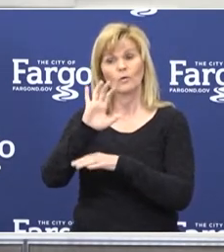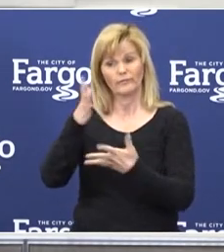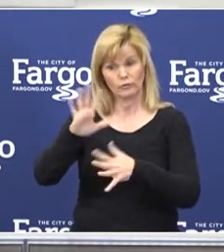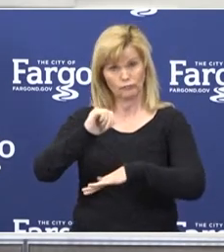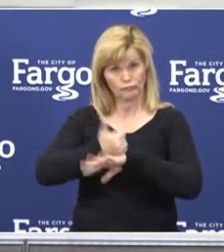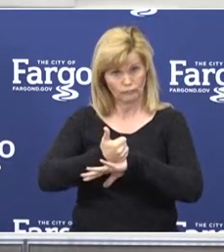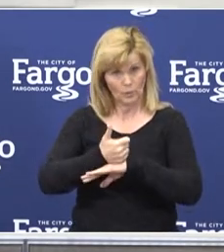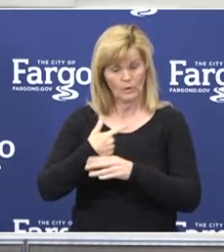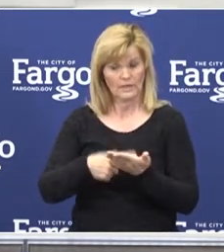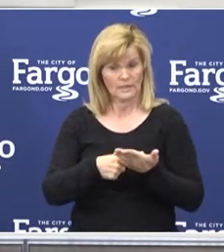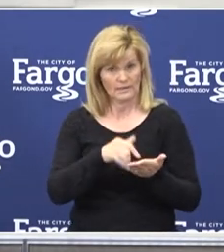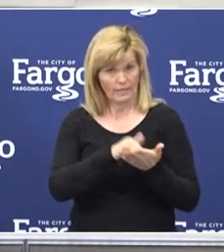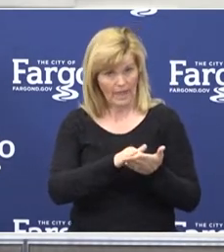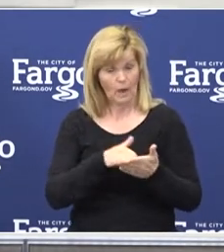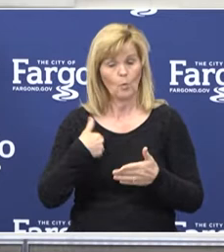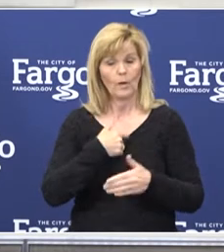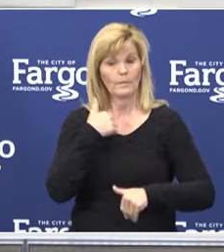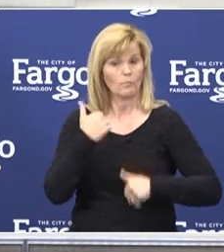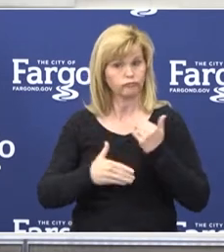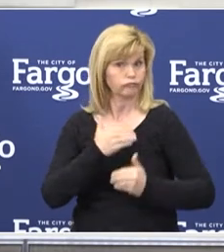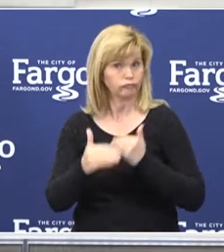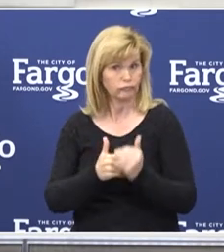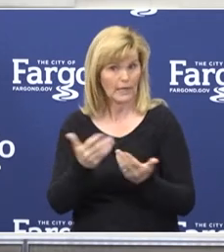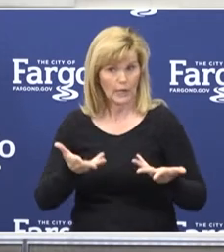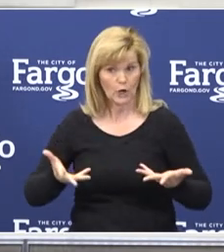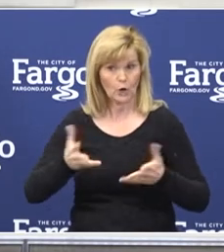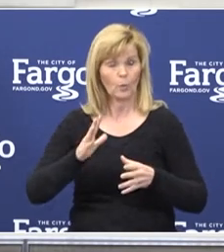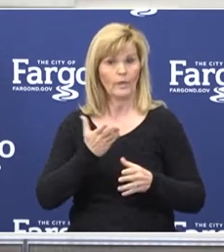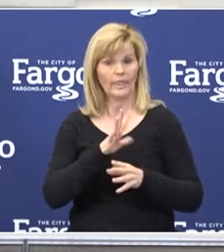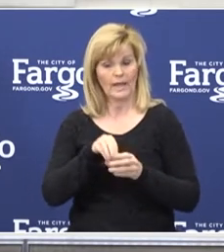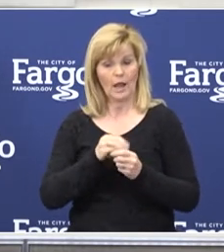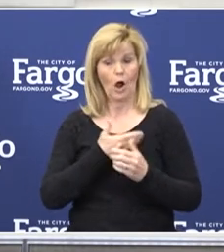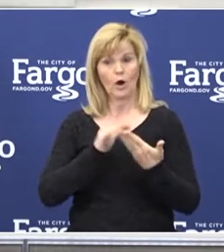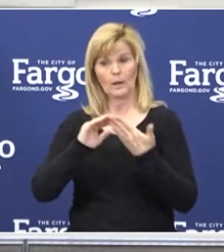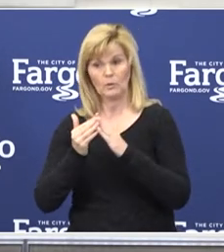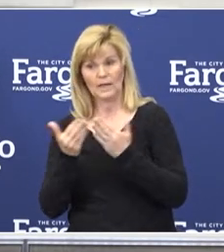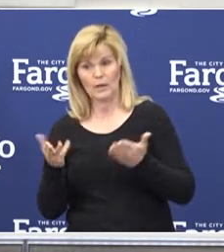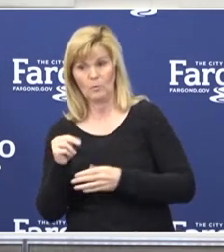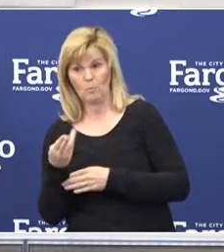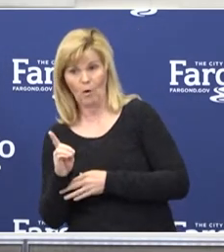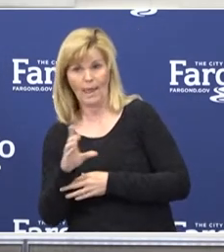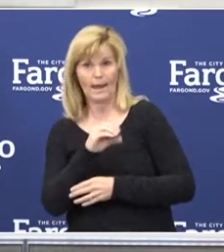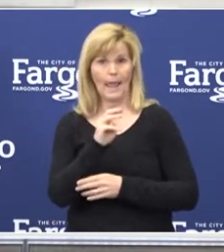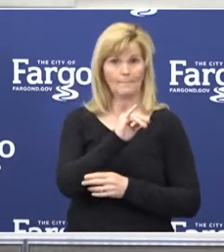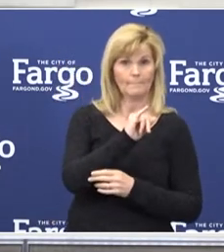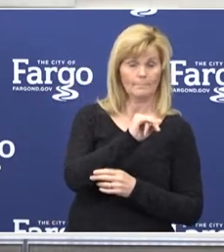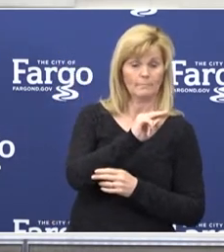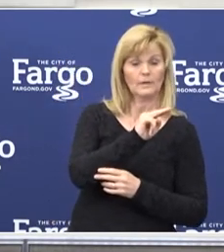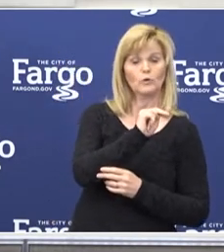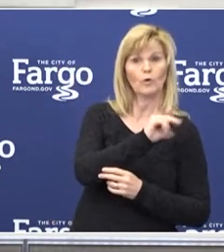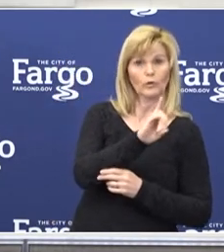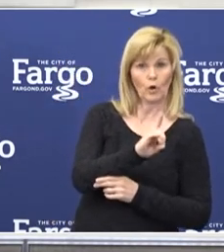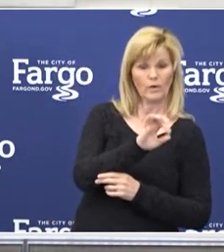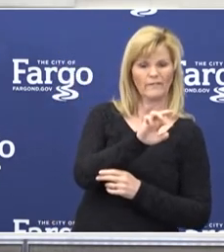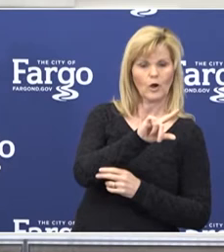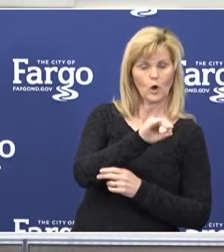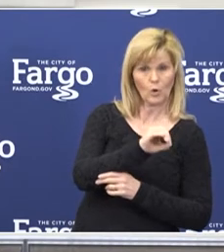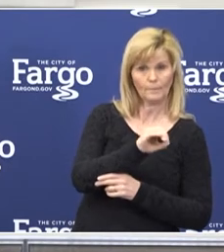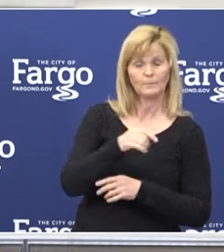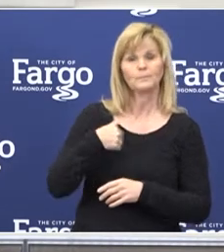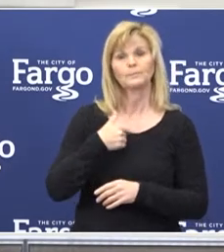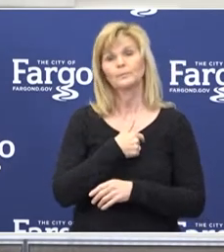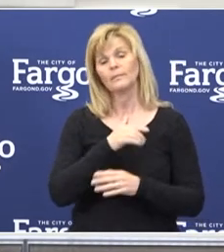And we've made some great progress within the communities, both sides of the river, so I'm very pleased about that. We have another week in which city